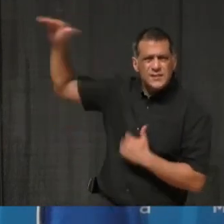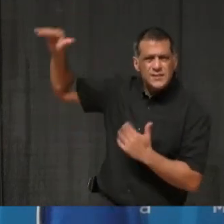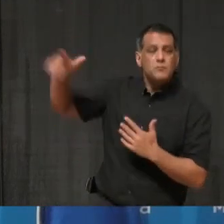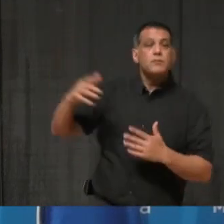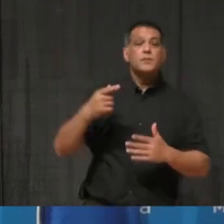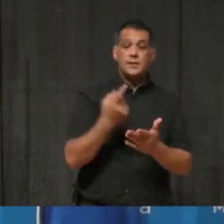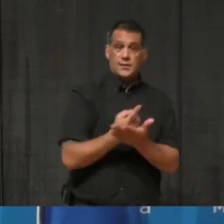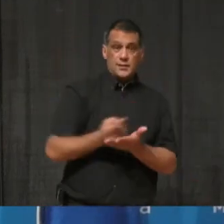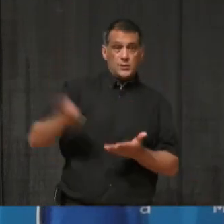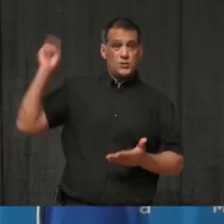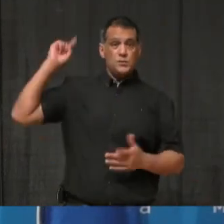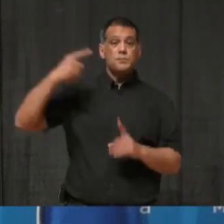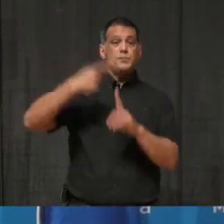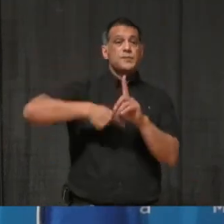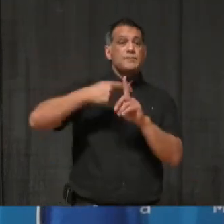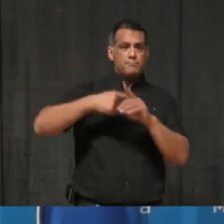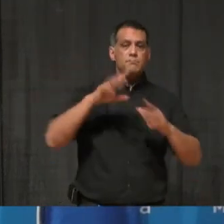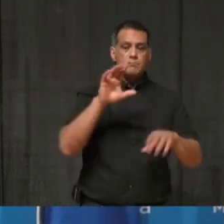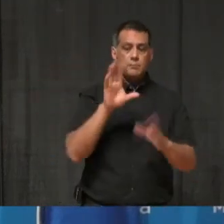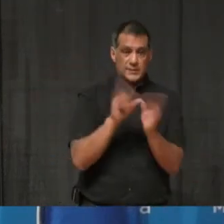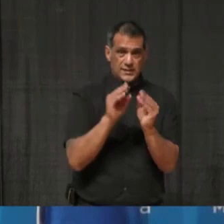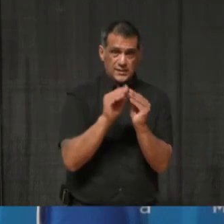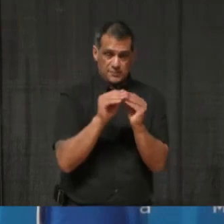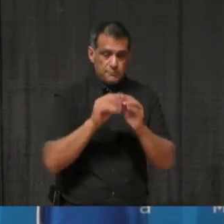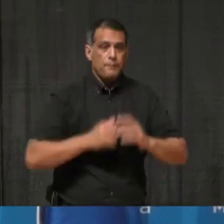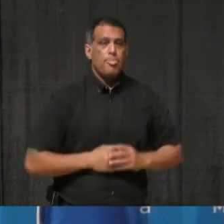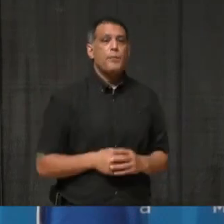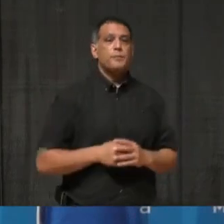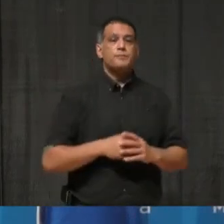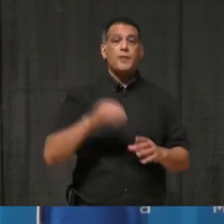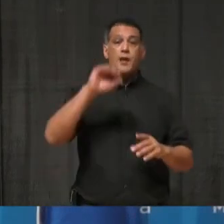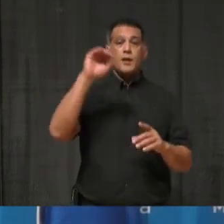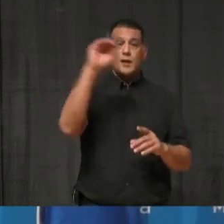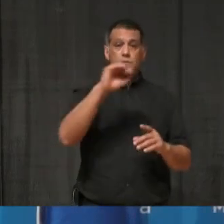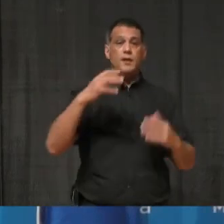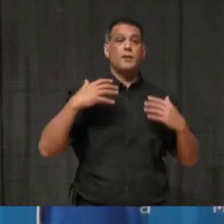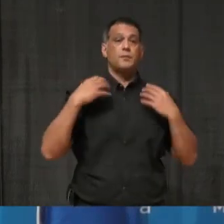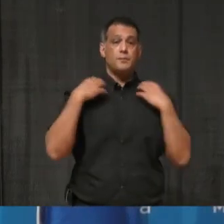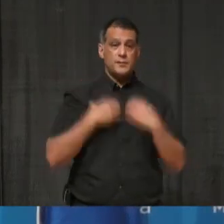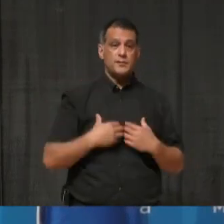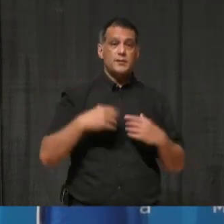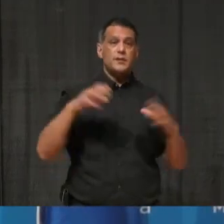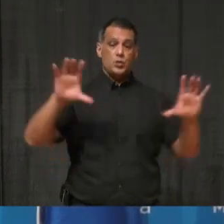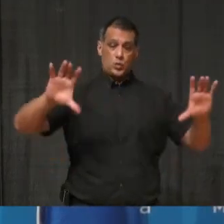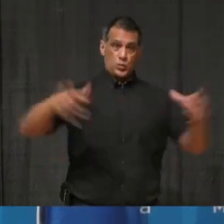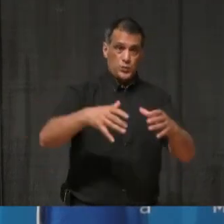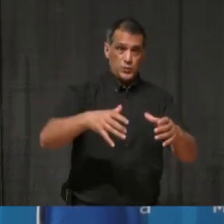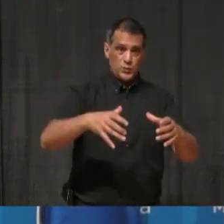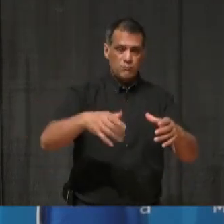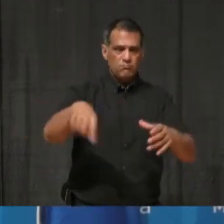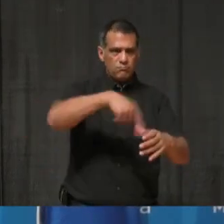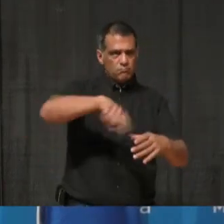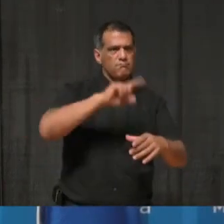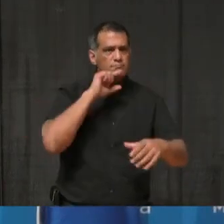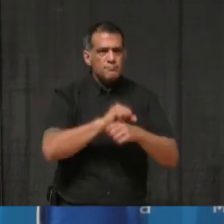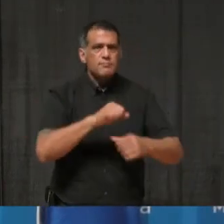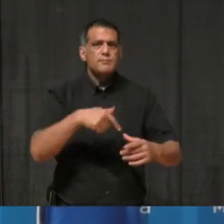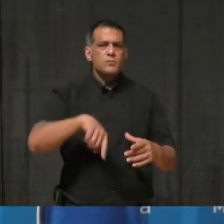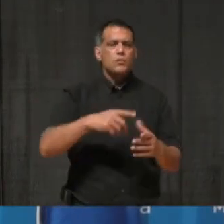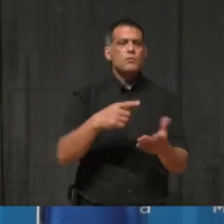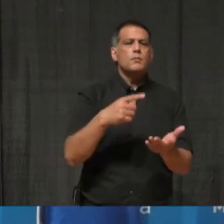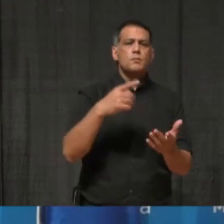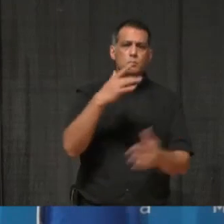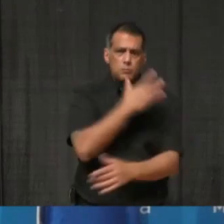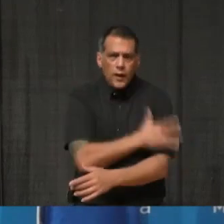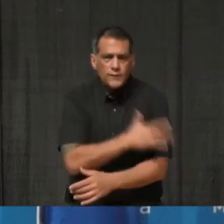Ontario big city mayors, we also passed a motion asking the province and the federal government to provide enhanced paid sick leave